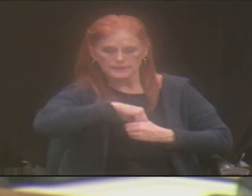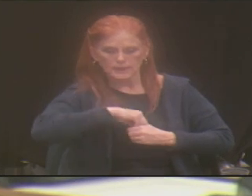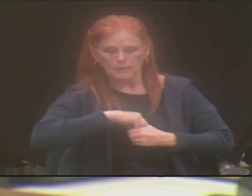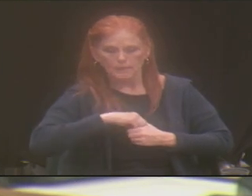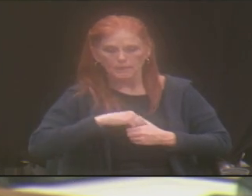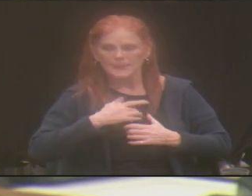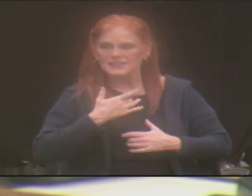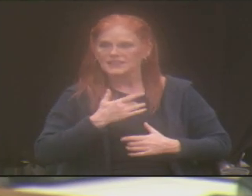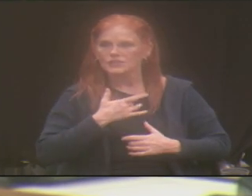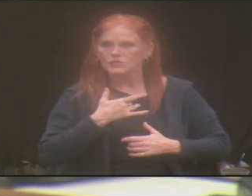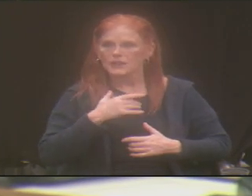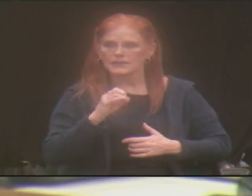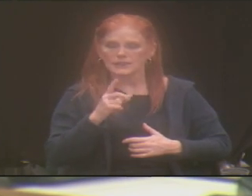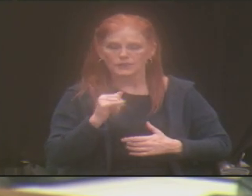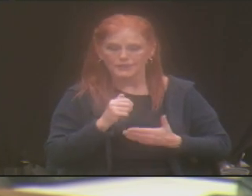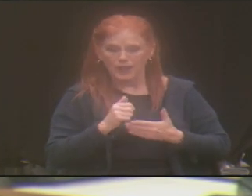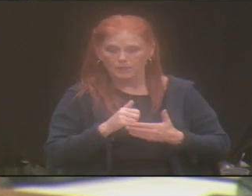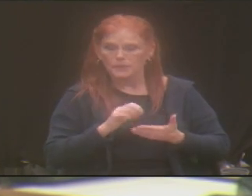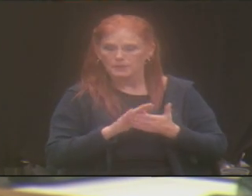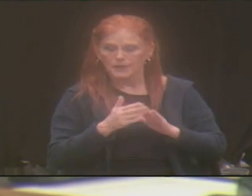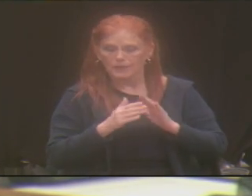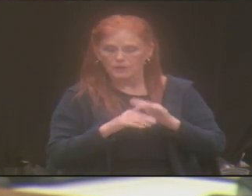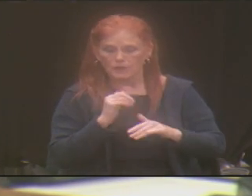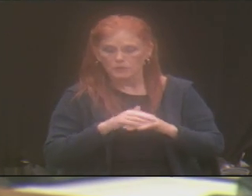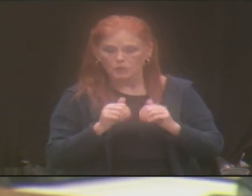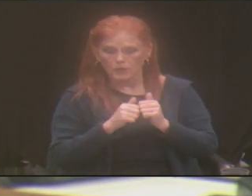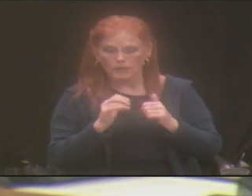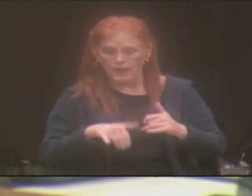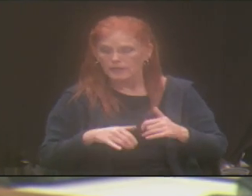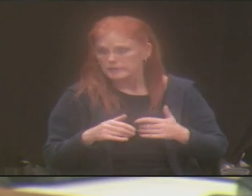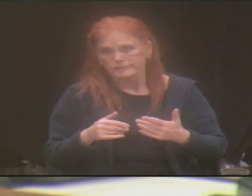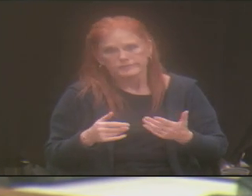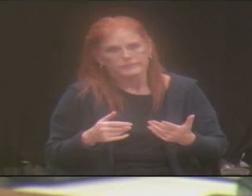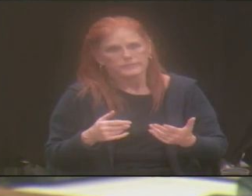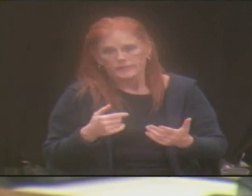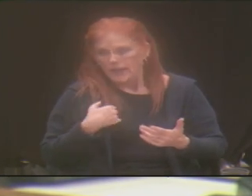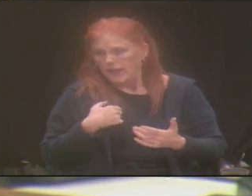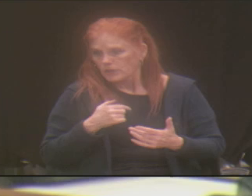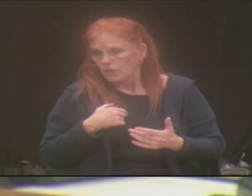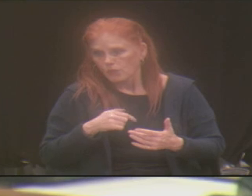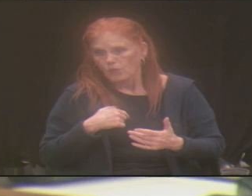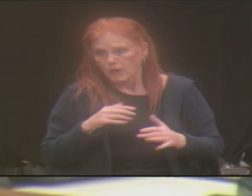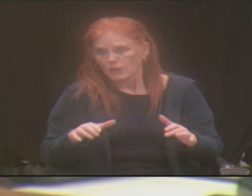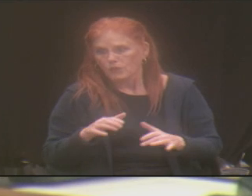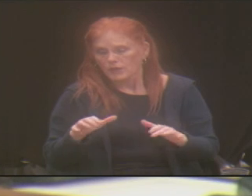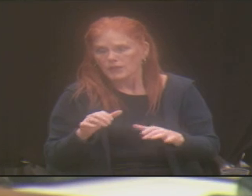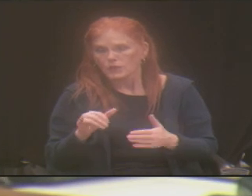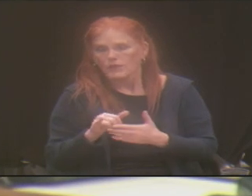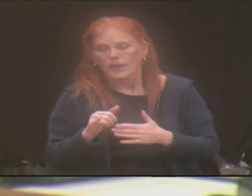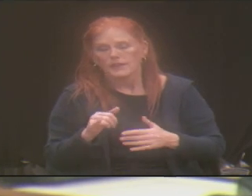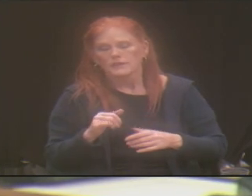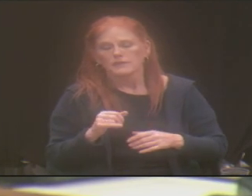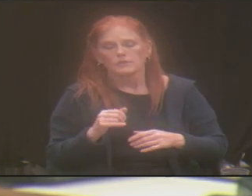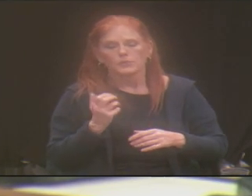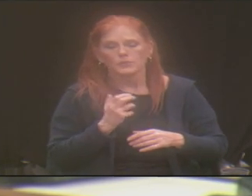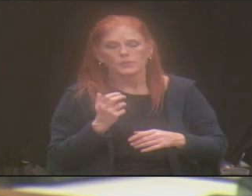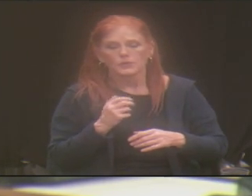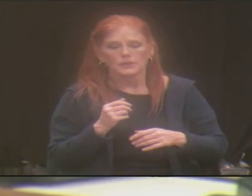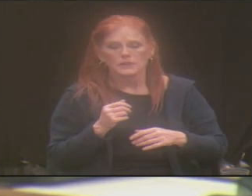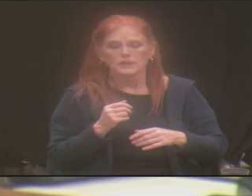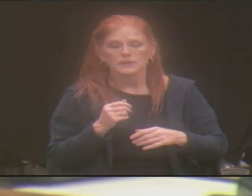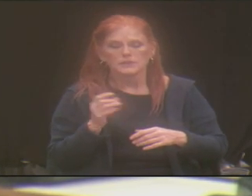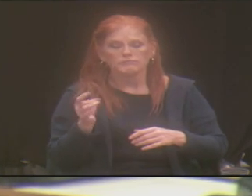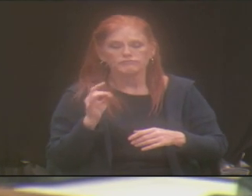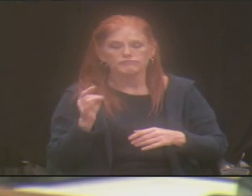them get comfortable with them. And then we just work and do that. I cannot say how